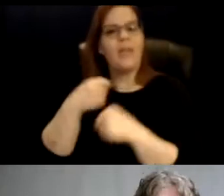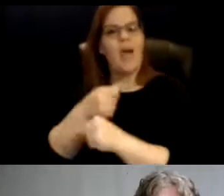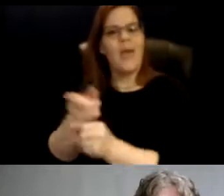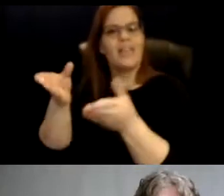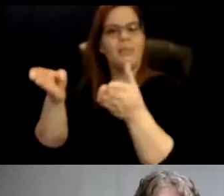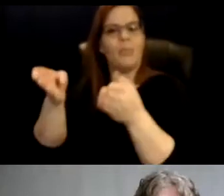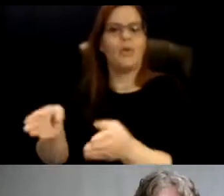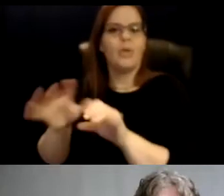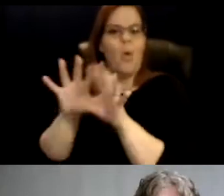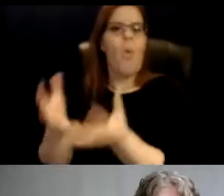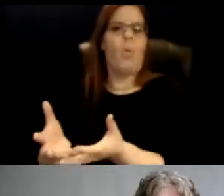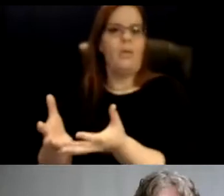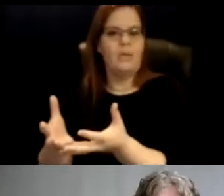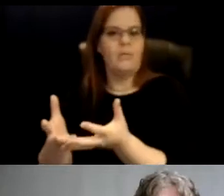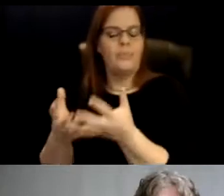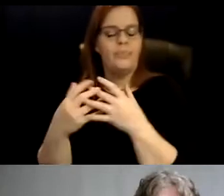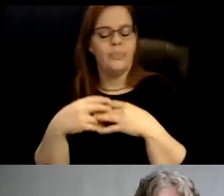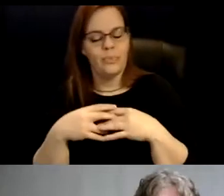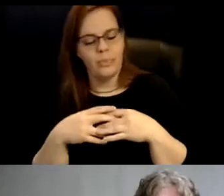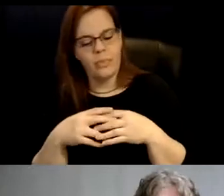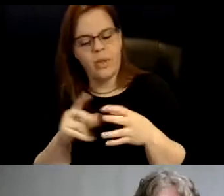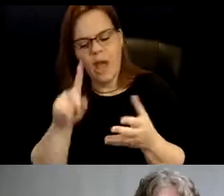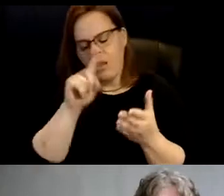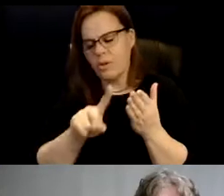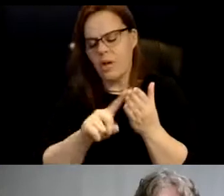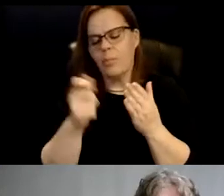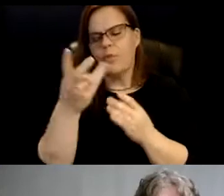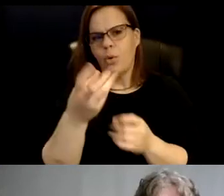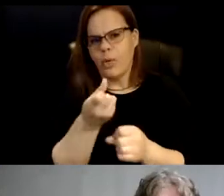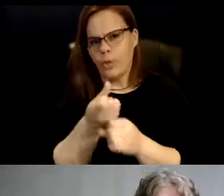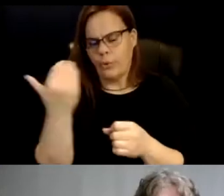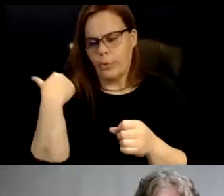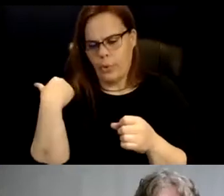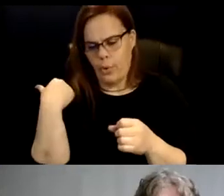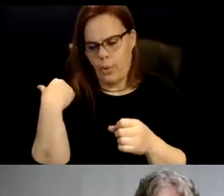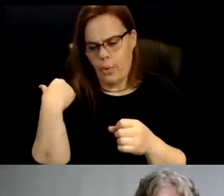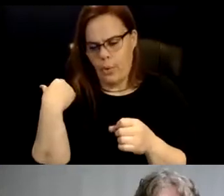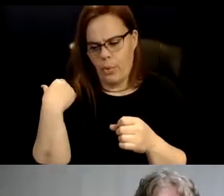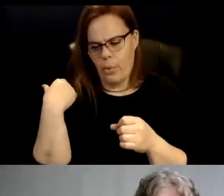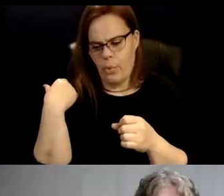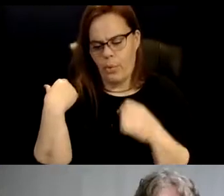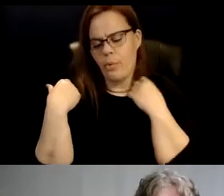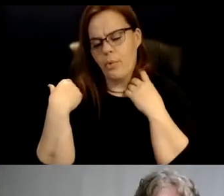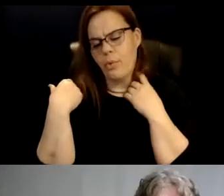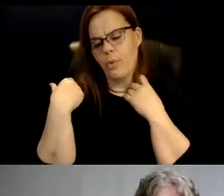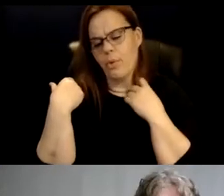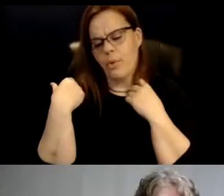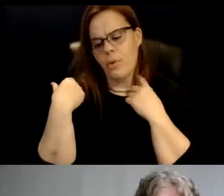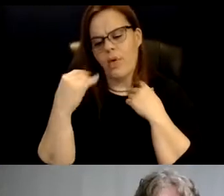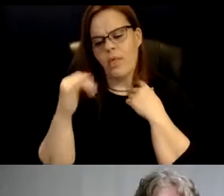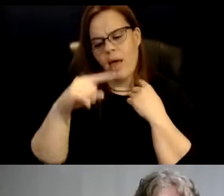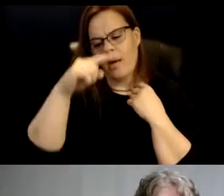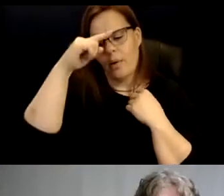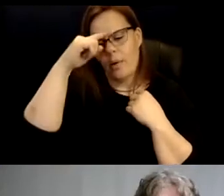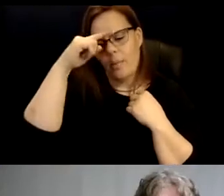statistic, at least the last time I looked it up about a couple of years ago, um, that black, uh, black,